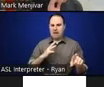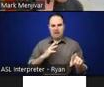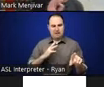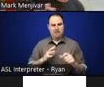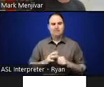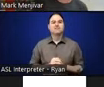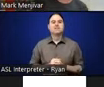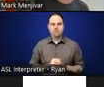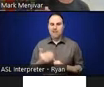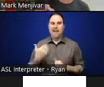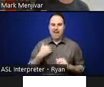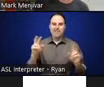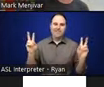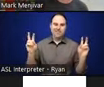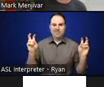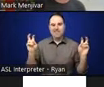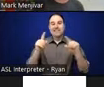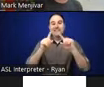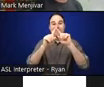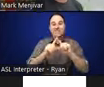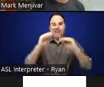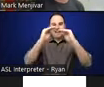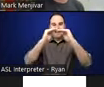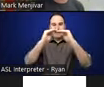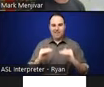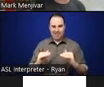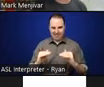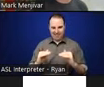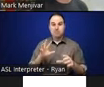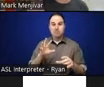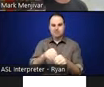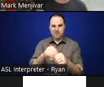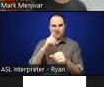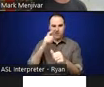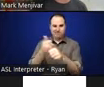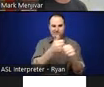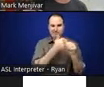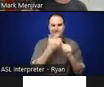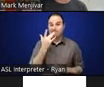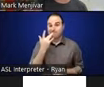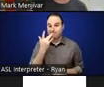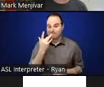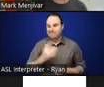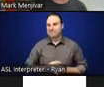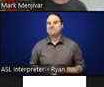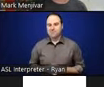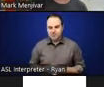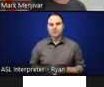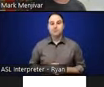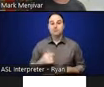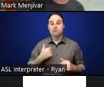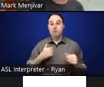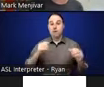levels of participation for everybody. But then the hope is that from those breakout sessions,